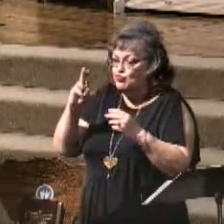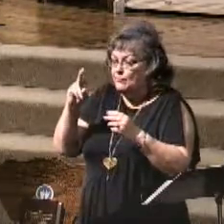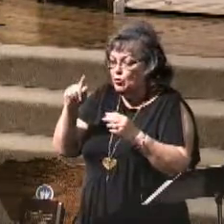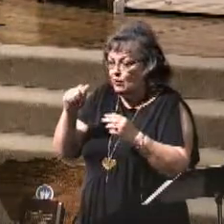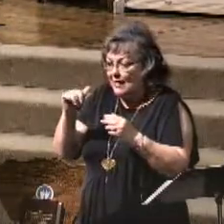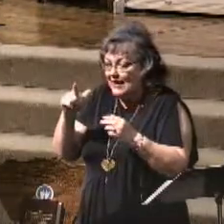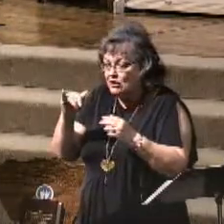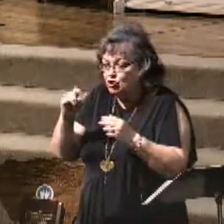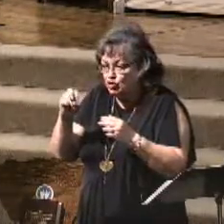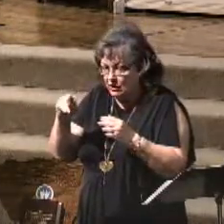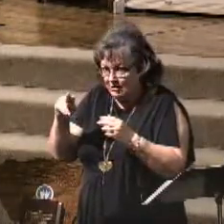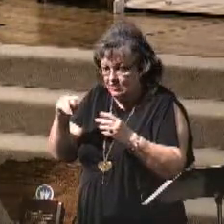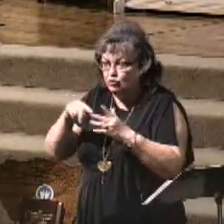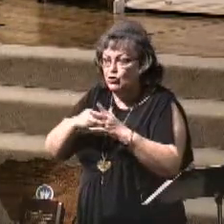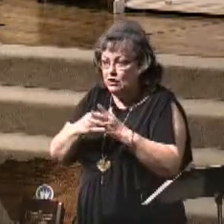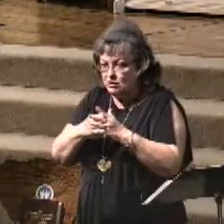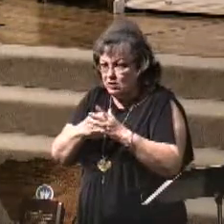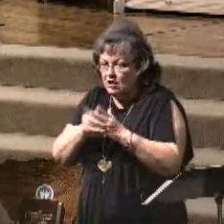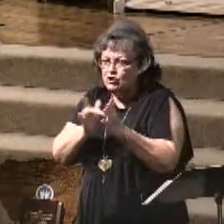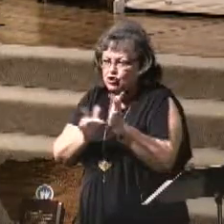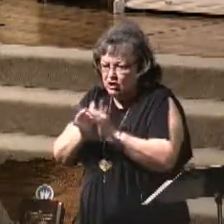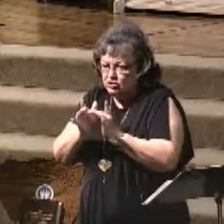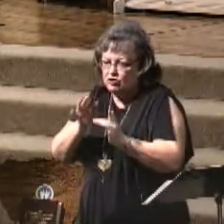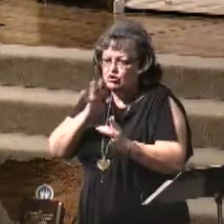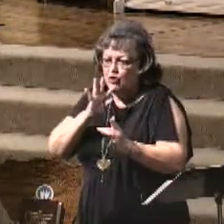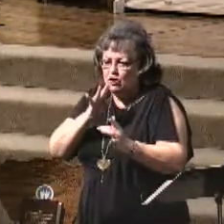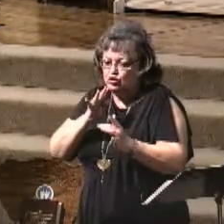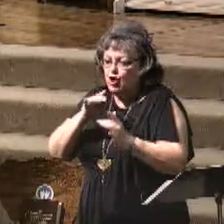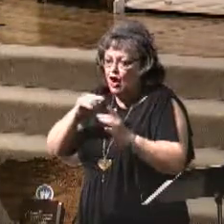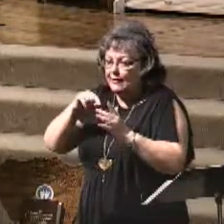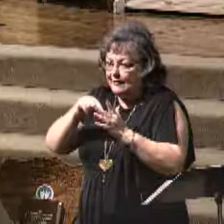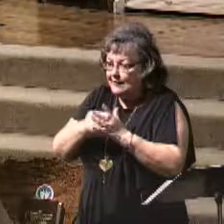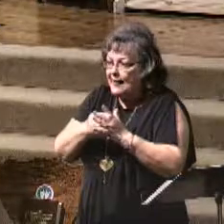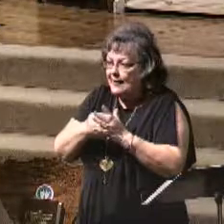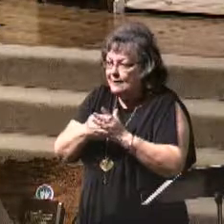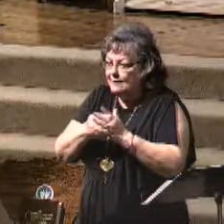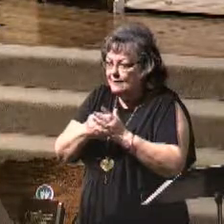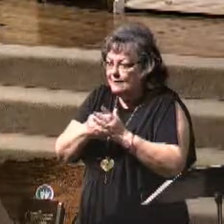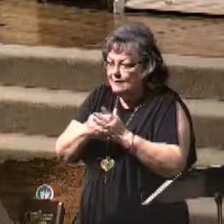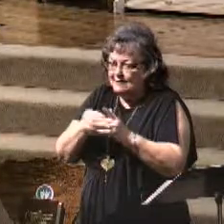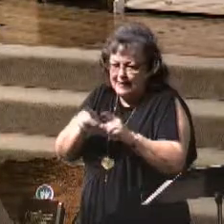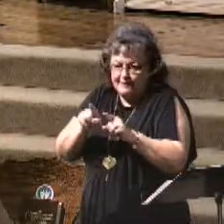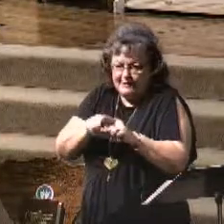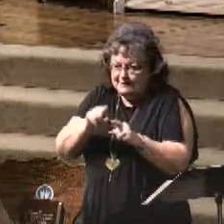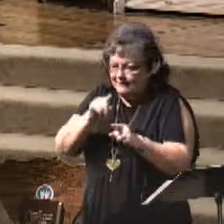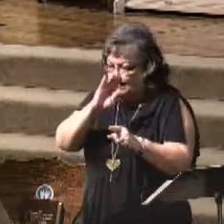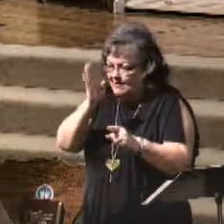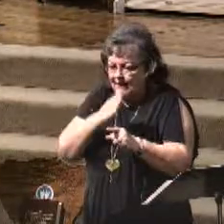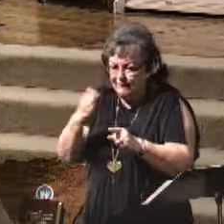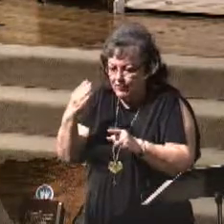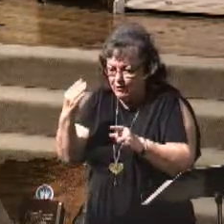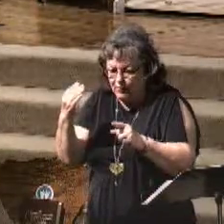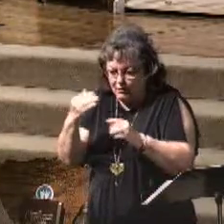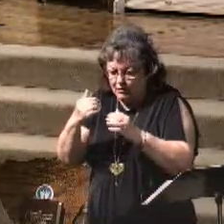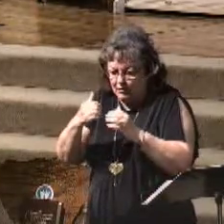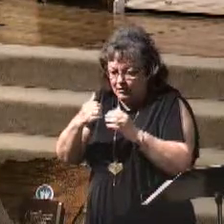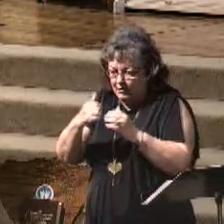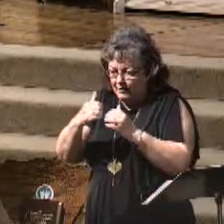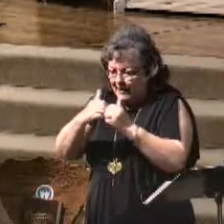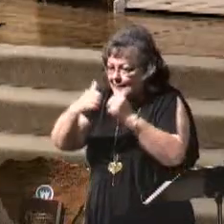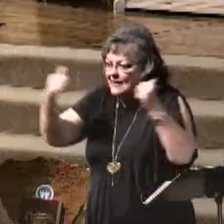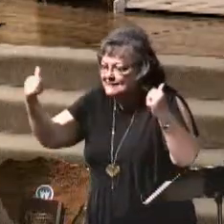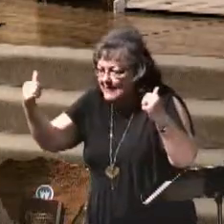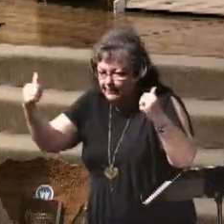like Jesus begins speaking again to them in Matthew 24, okay? So, be careful.